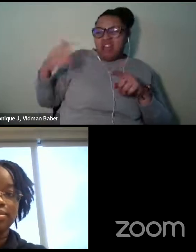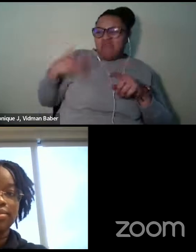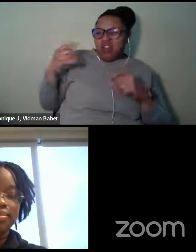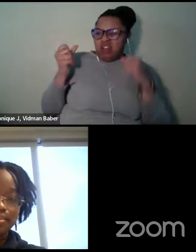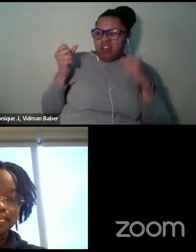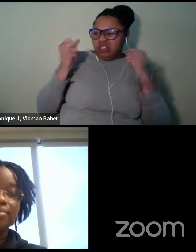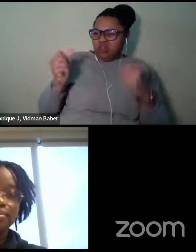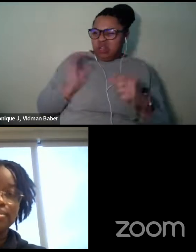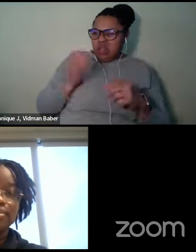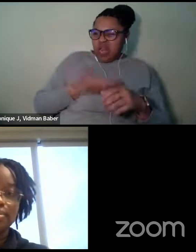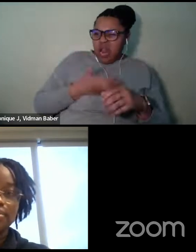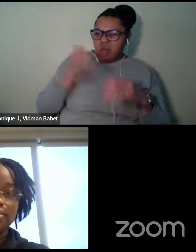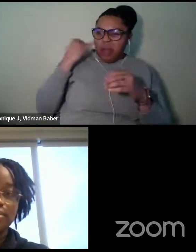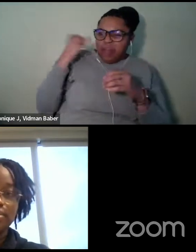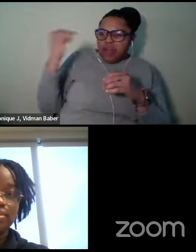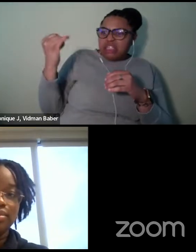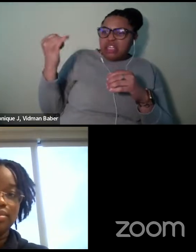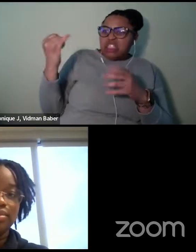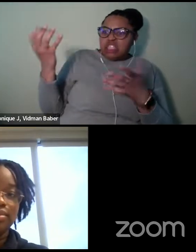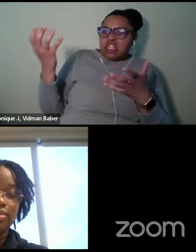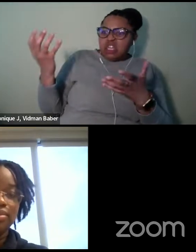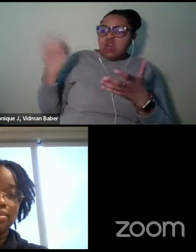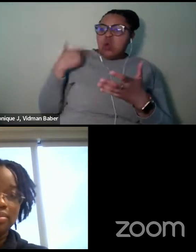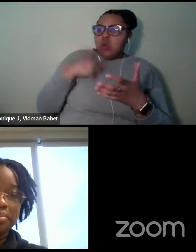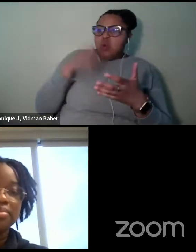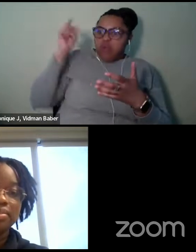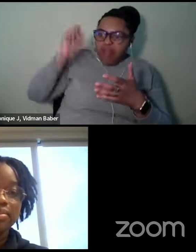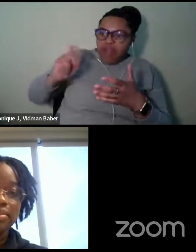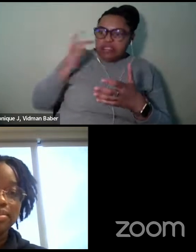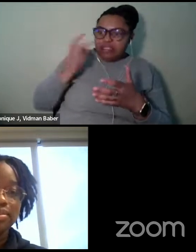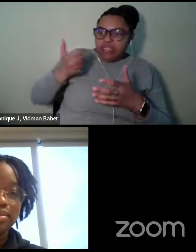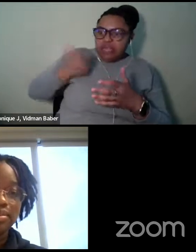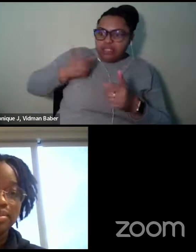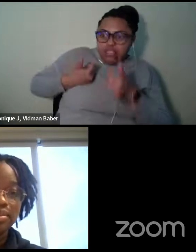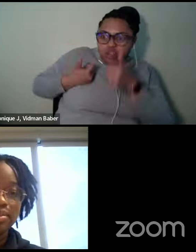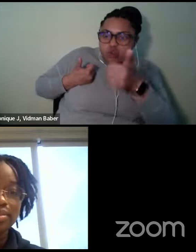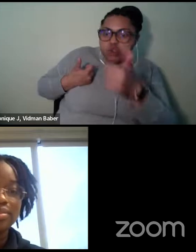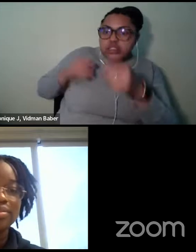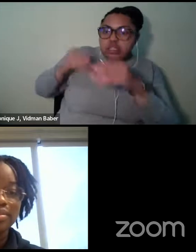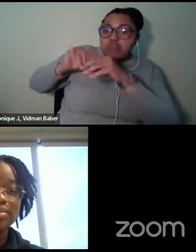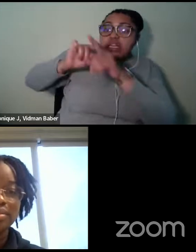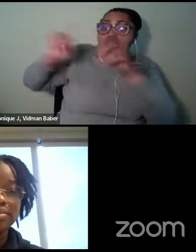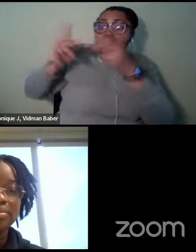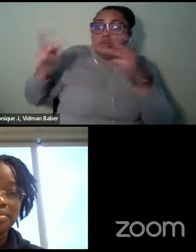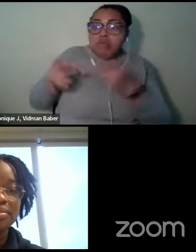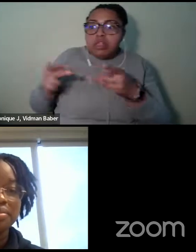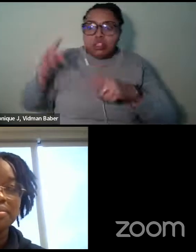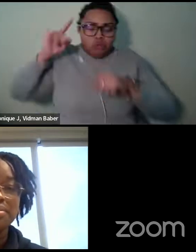imagine ourselves in places where we didn't see ourselves. So, and we're able to do that. So.